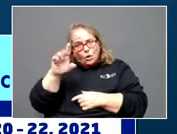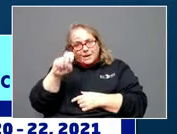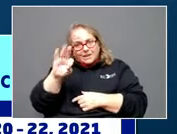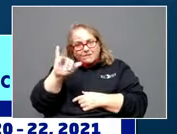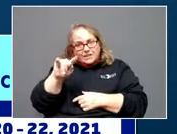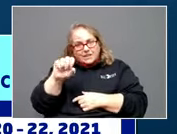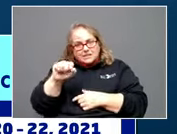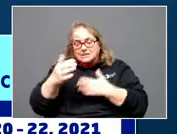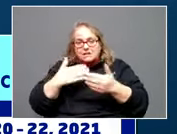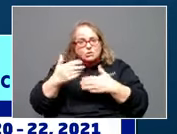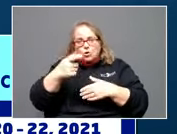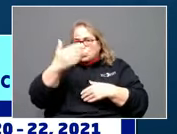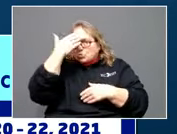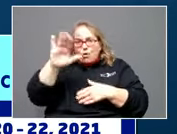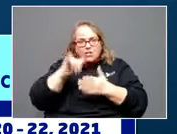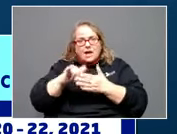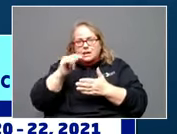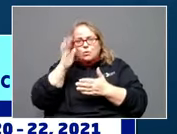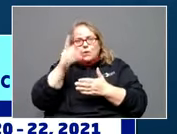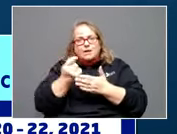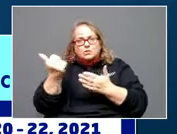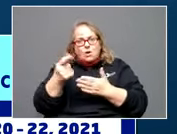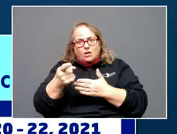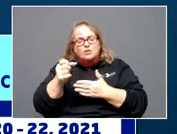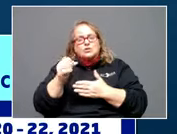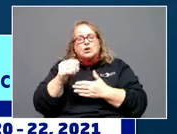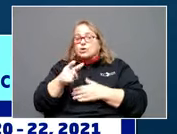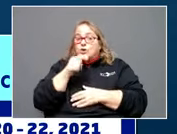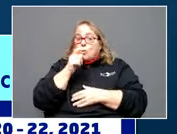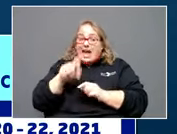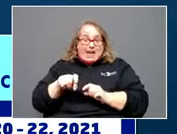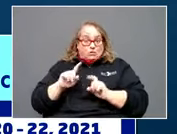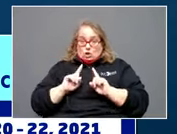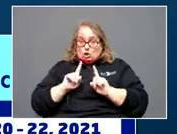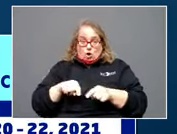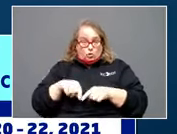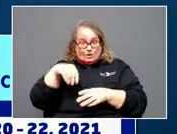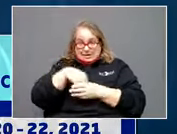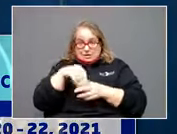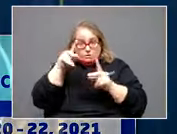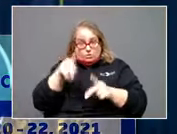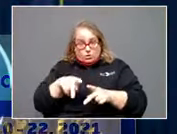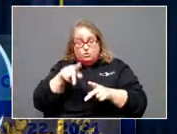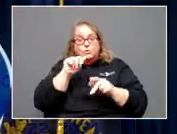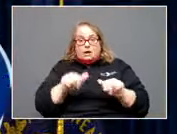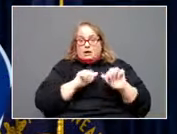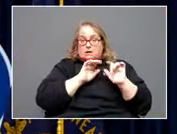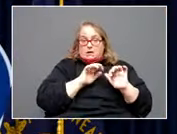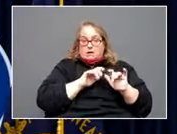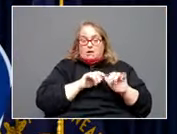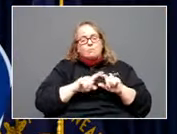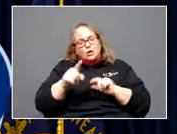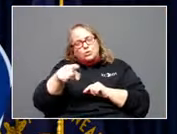it will disqualify you for benefits. So you don't have to go to an in-person session, but you really should. And we'll get more